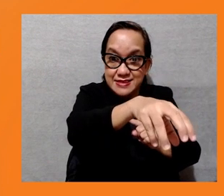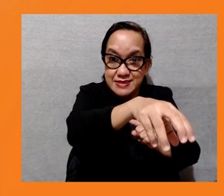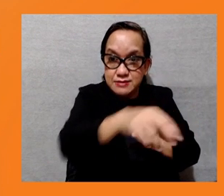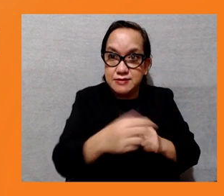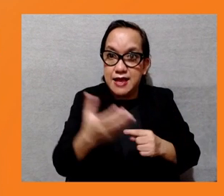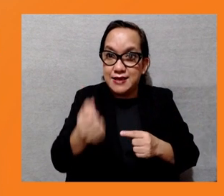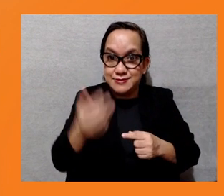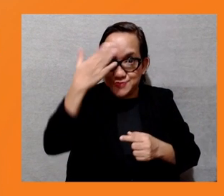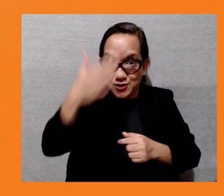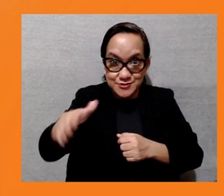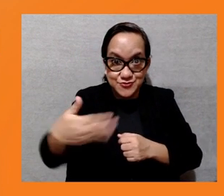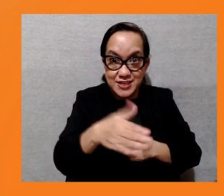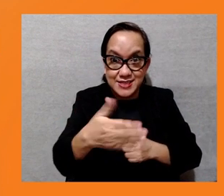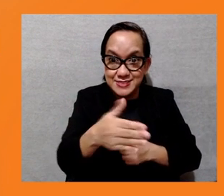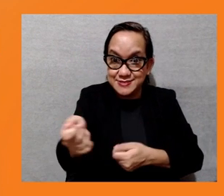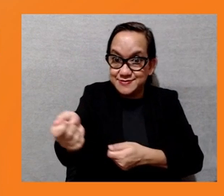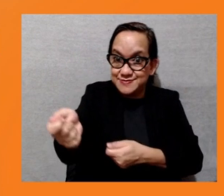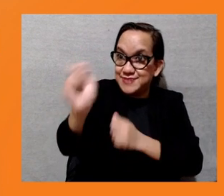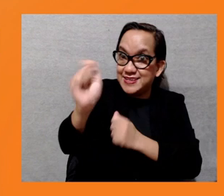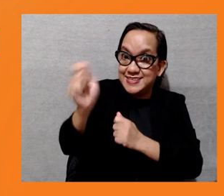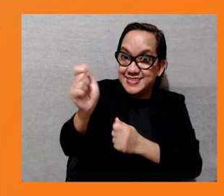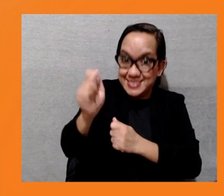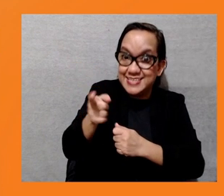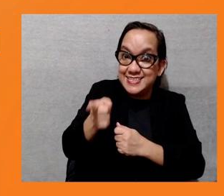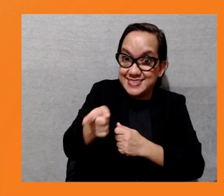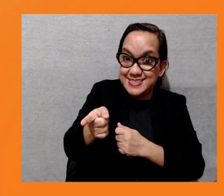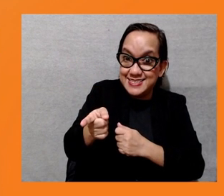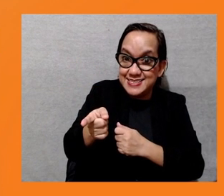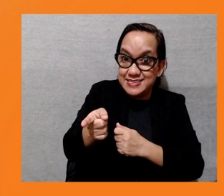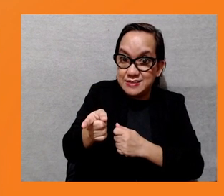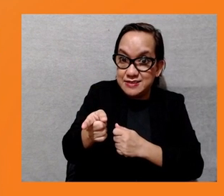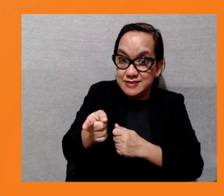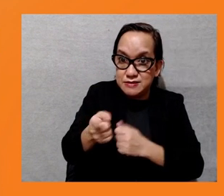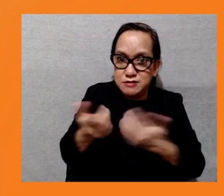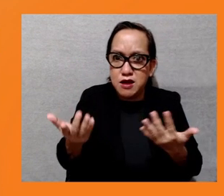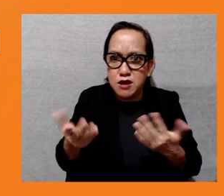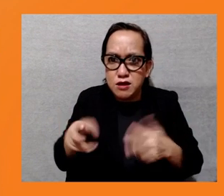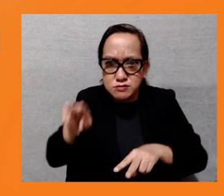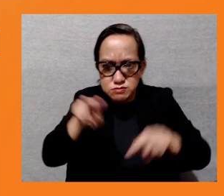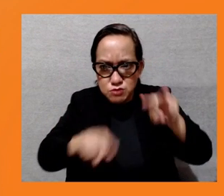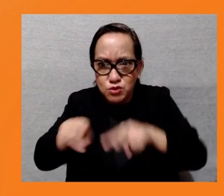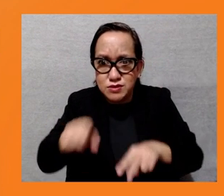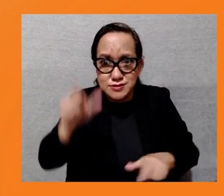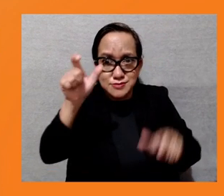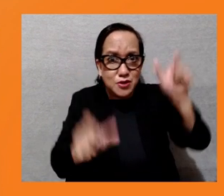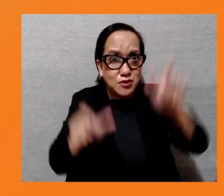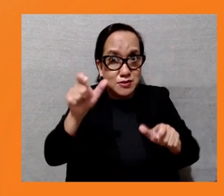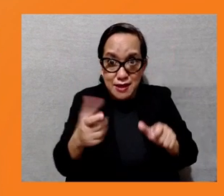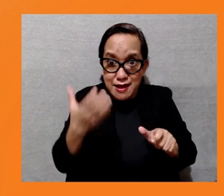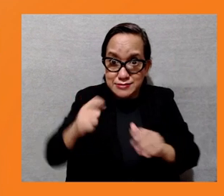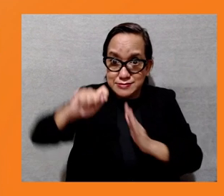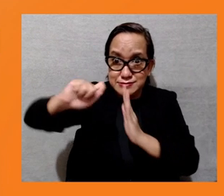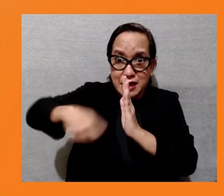is extended in the project affected people's lack of capacity and not being able to determine outright, for instance,